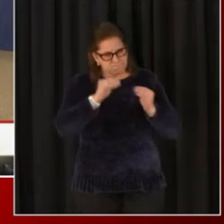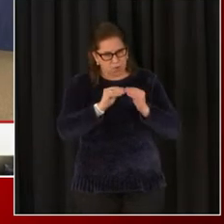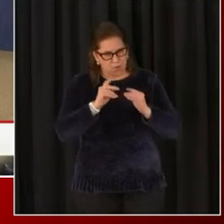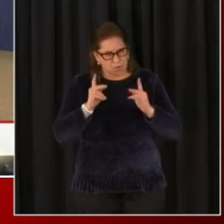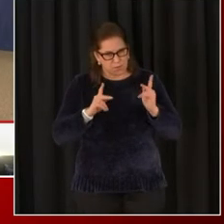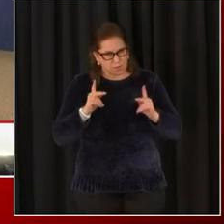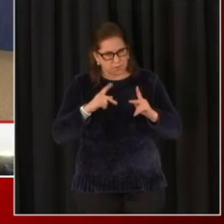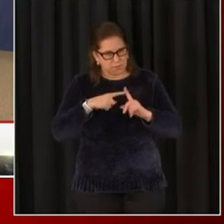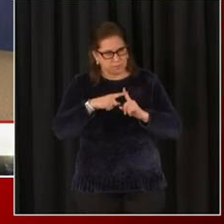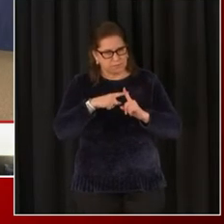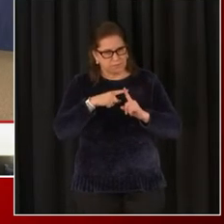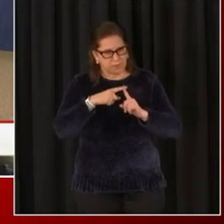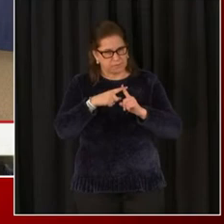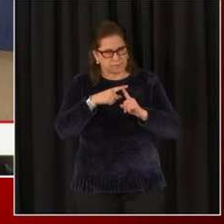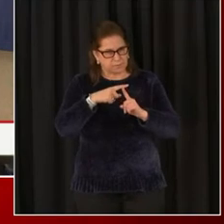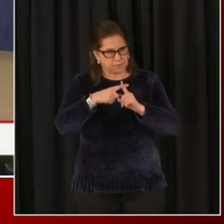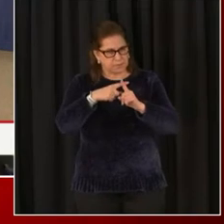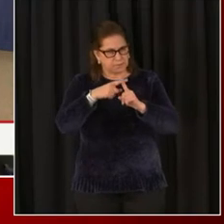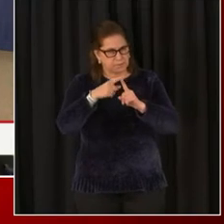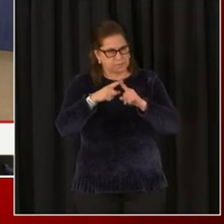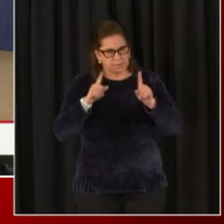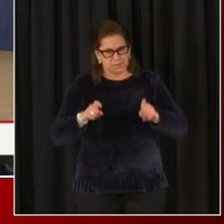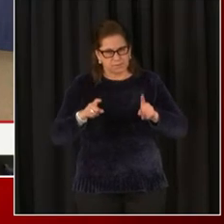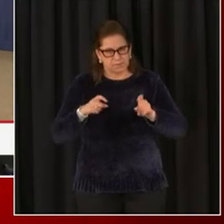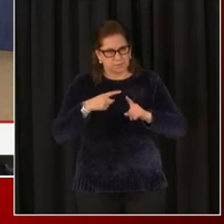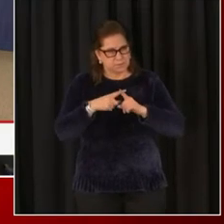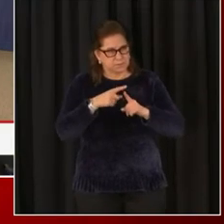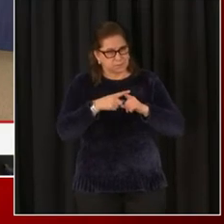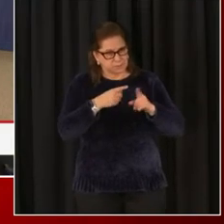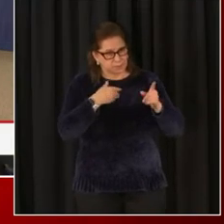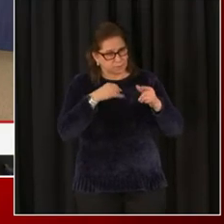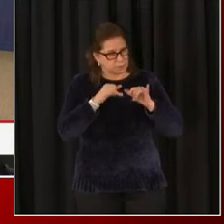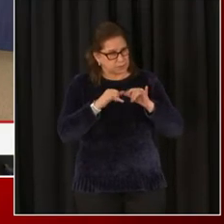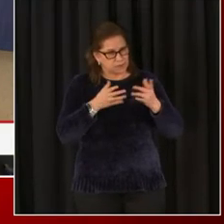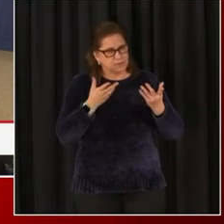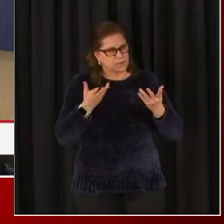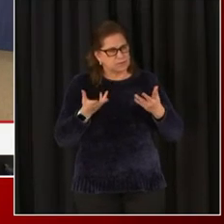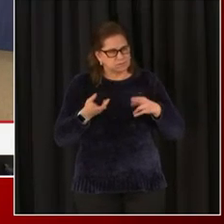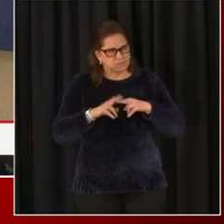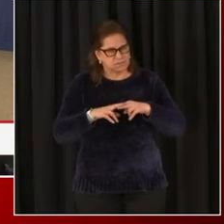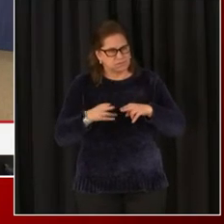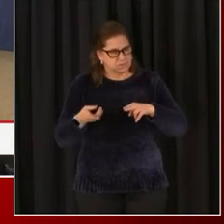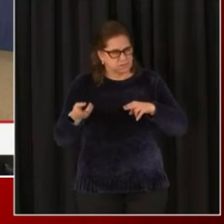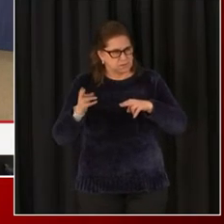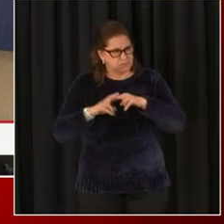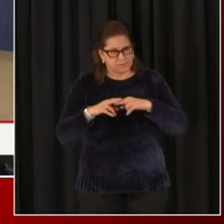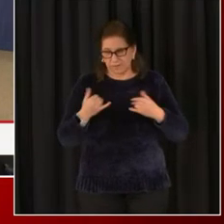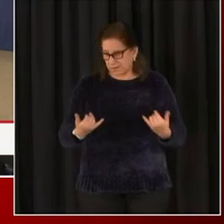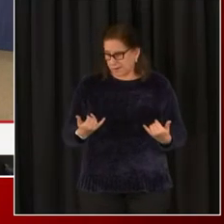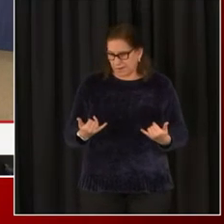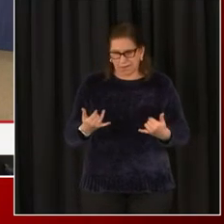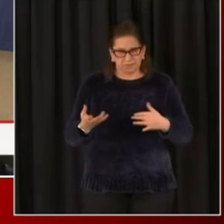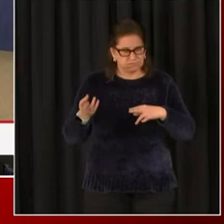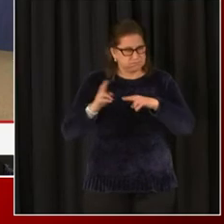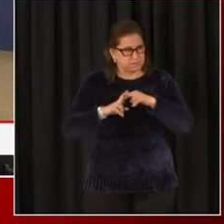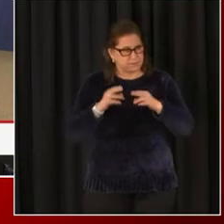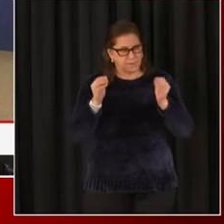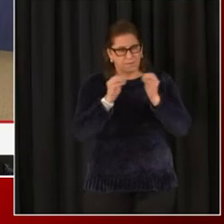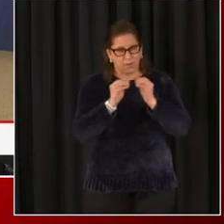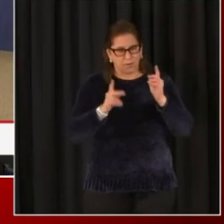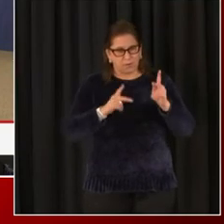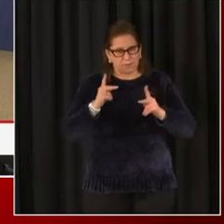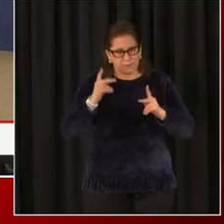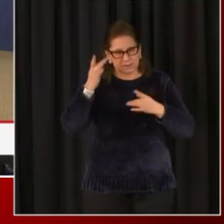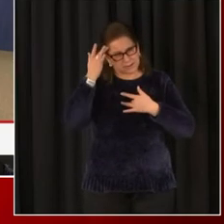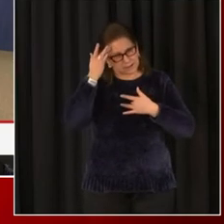we're supposed to be looking at now for increasing or closing dining capacity so that, you know, these are not arbitrary decisions that are being made? No, they're not